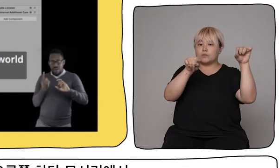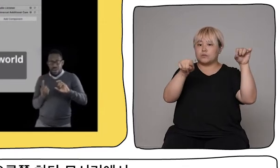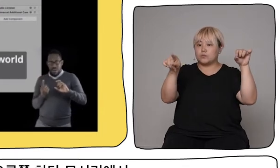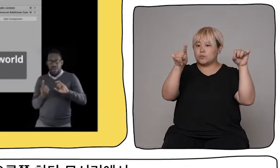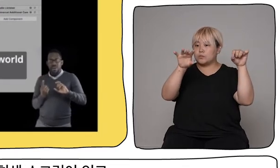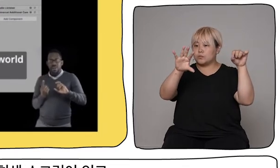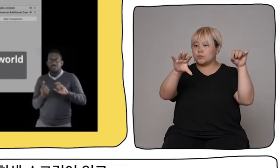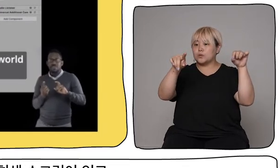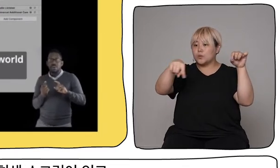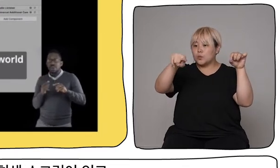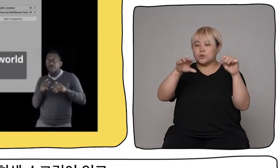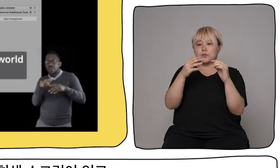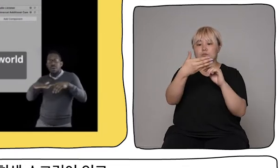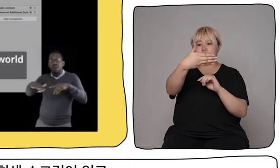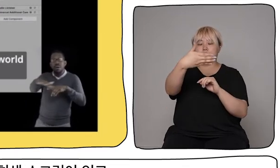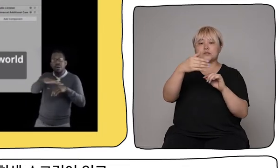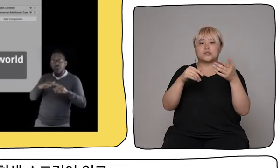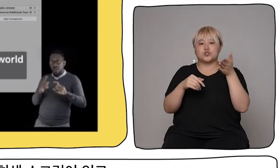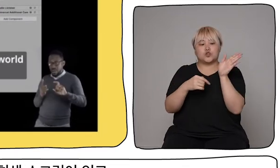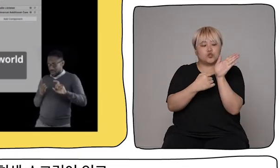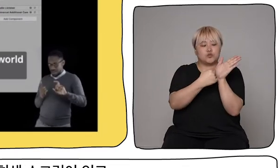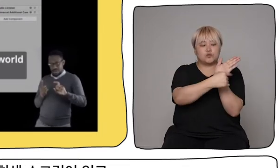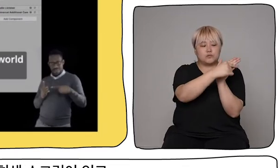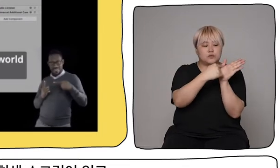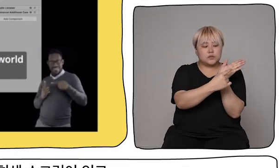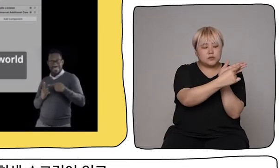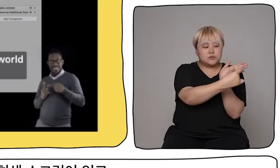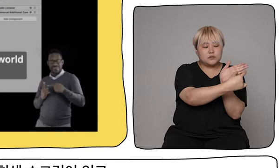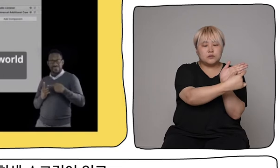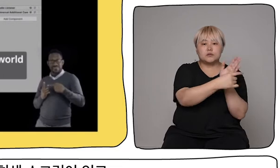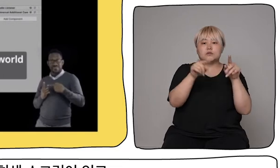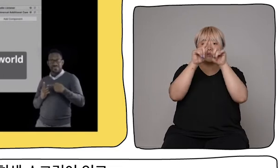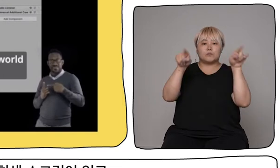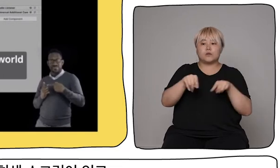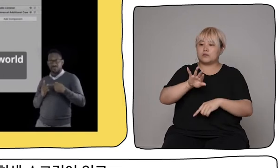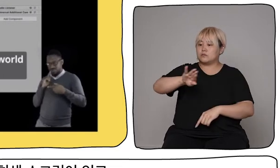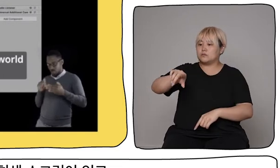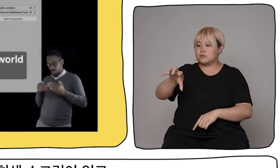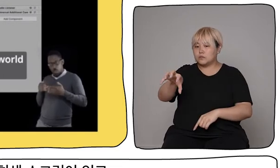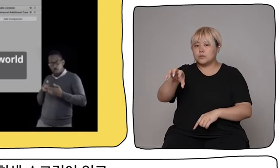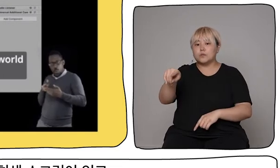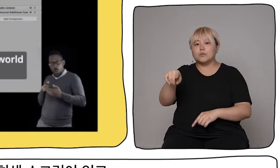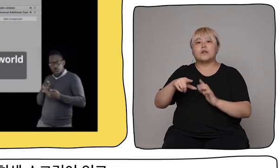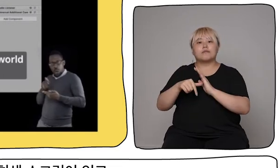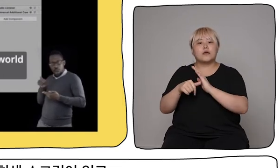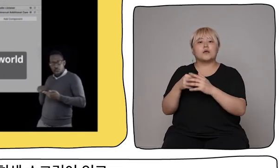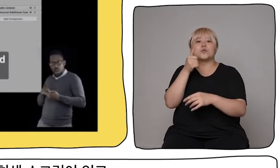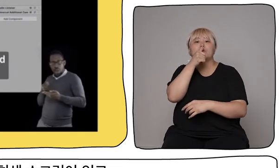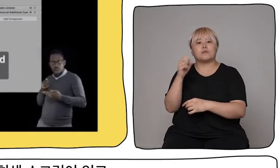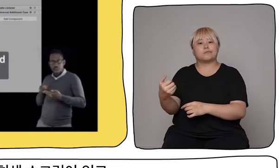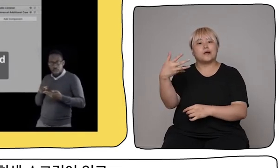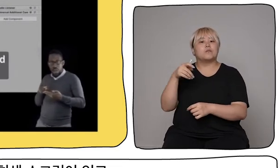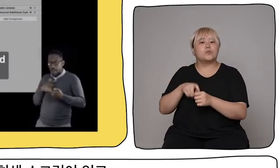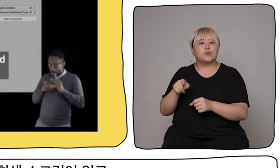webcam when working shows a person or the world that the camera is aimed at